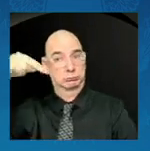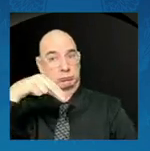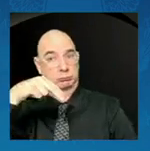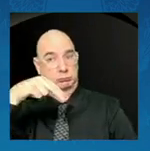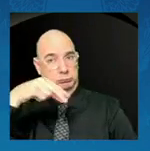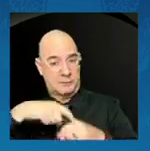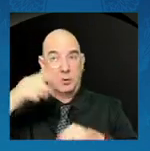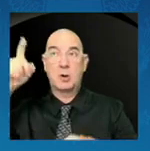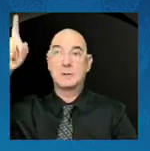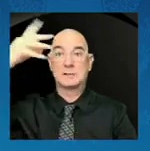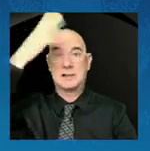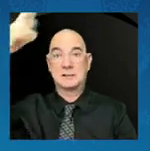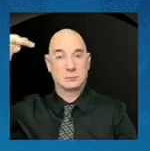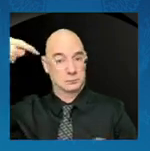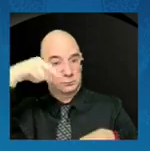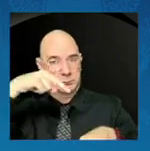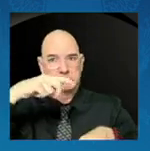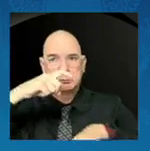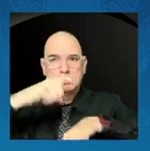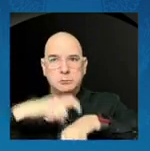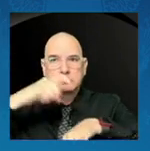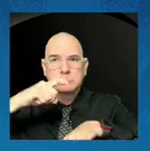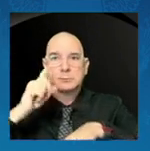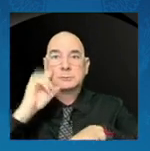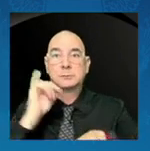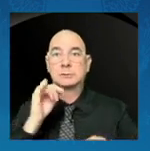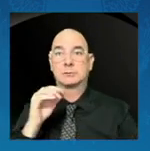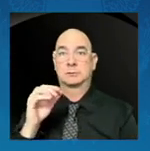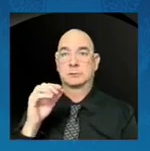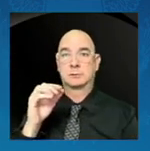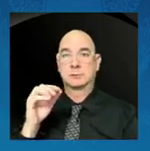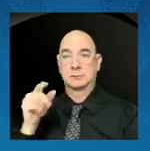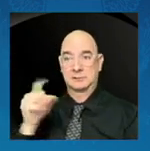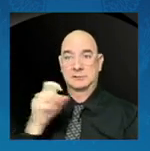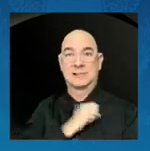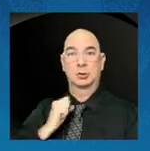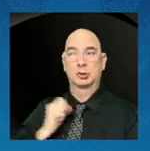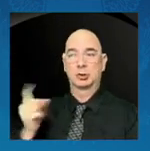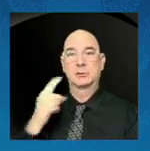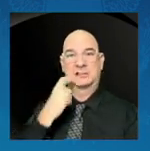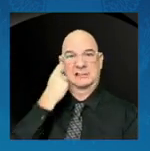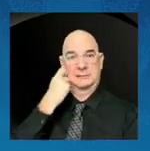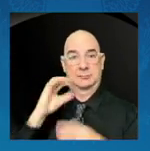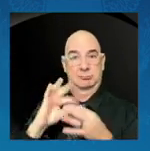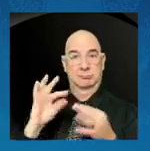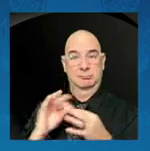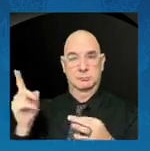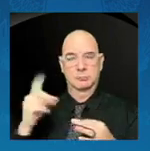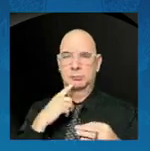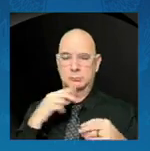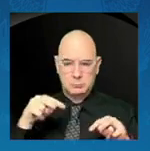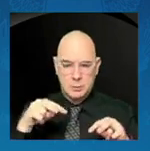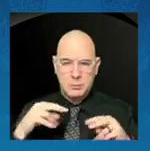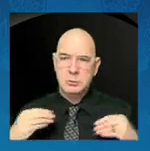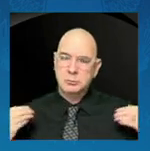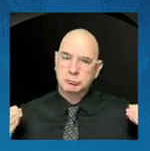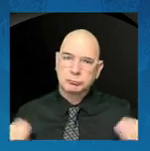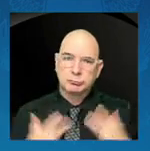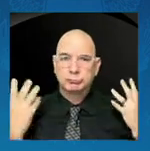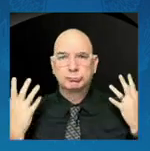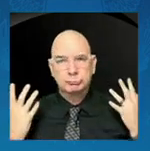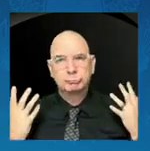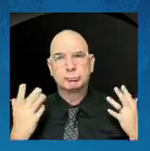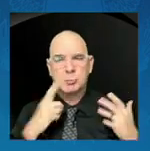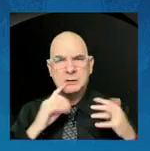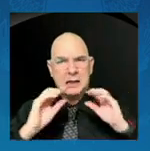is awe-inspiring and clarifying. In that moment, it becomes